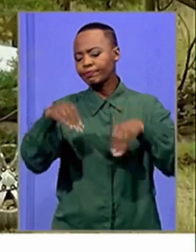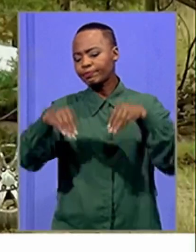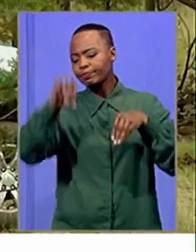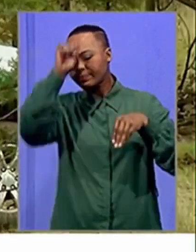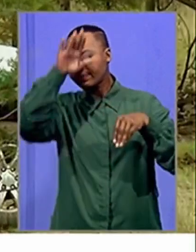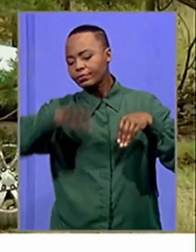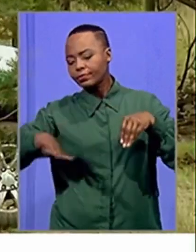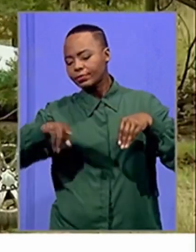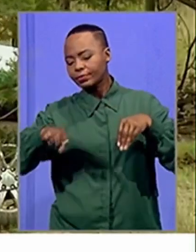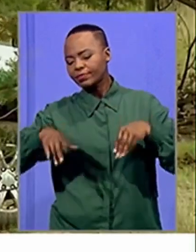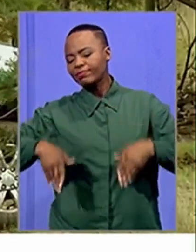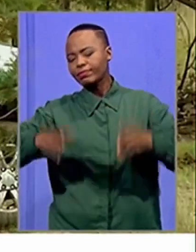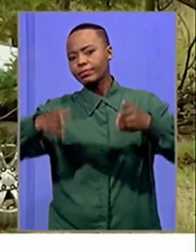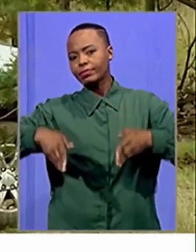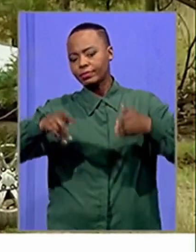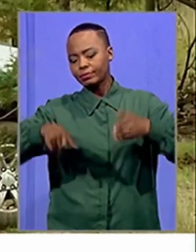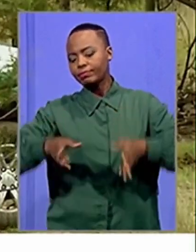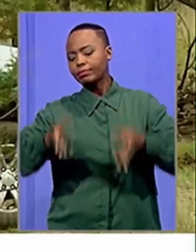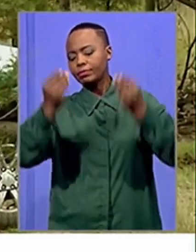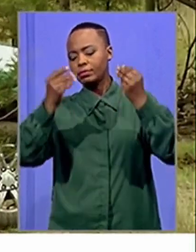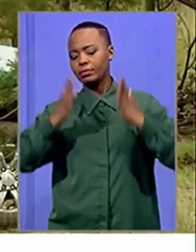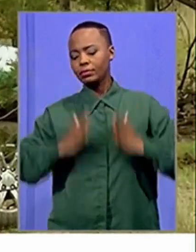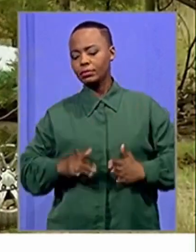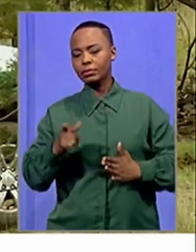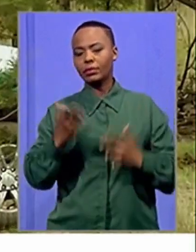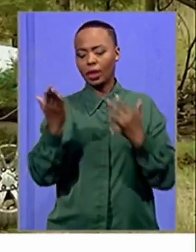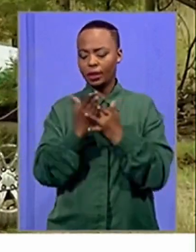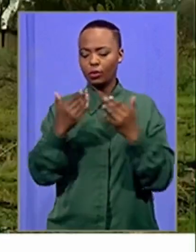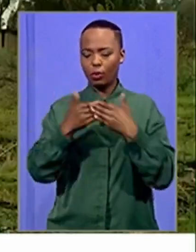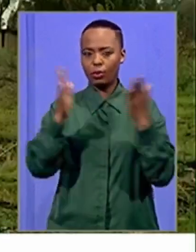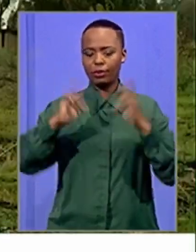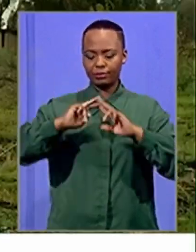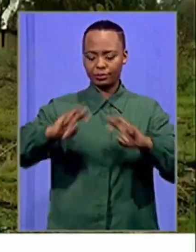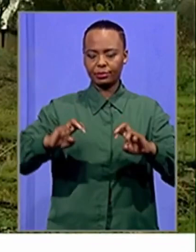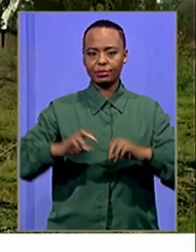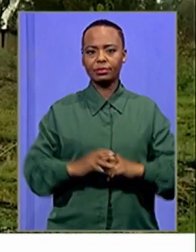with regards to the inquest that has been open are continuing.